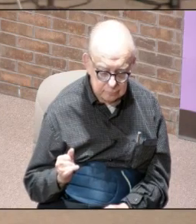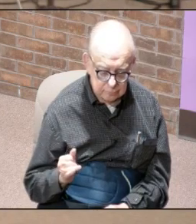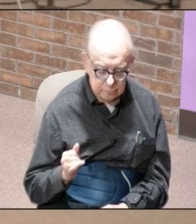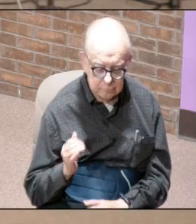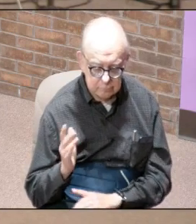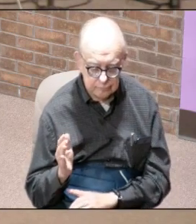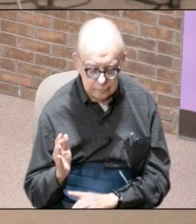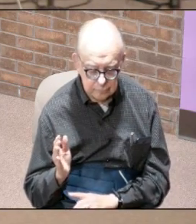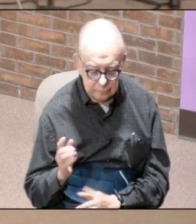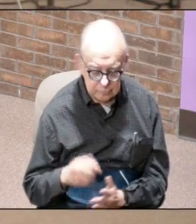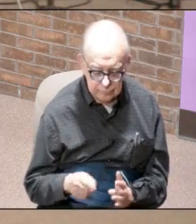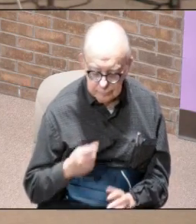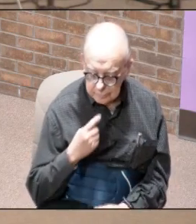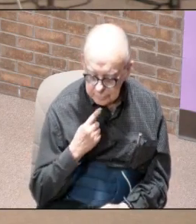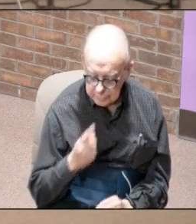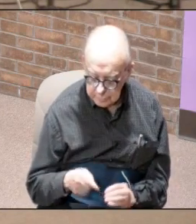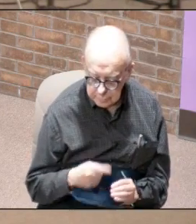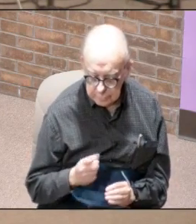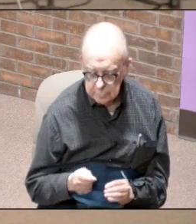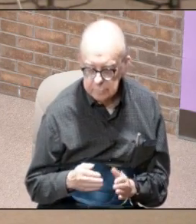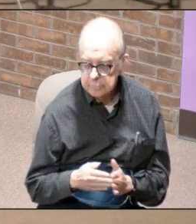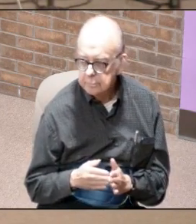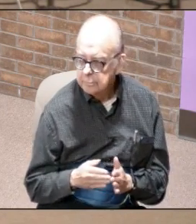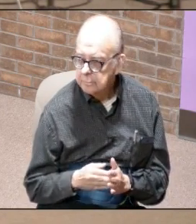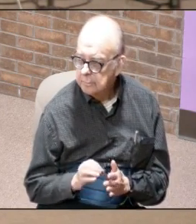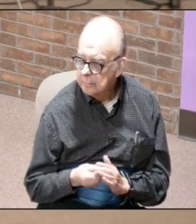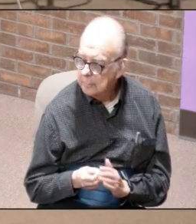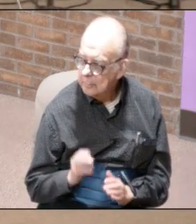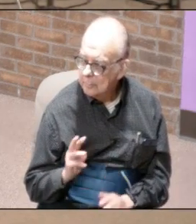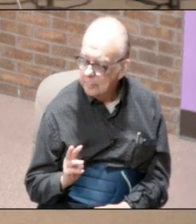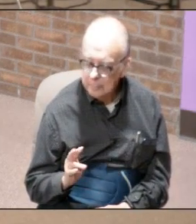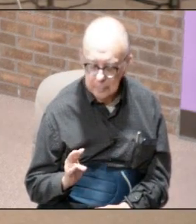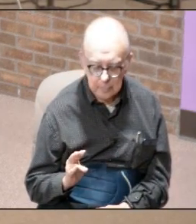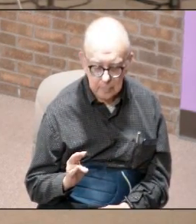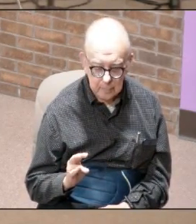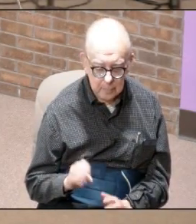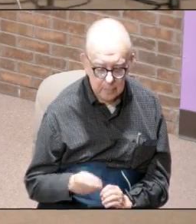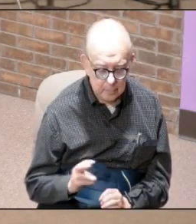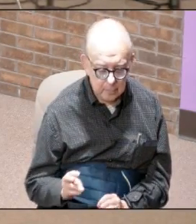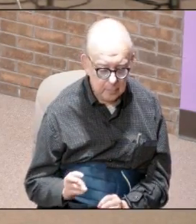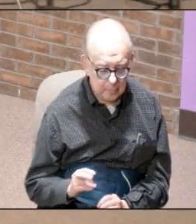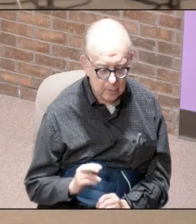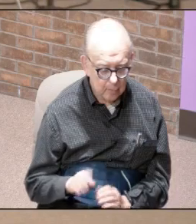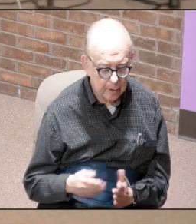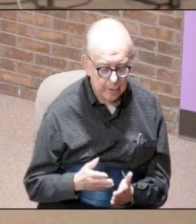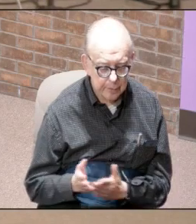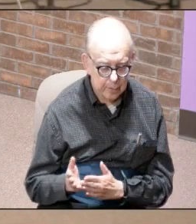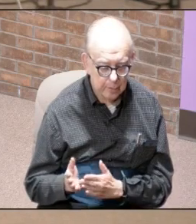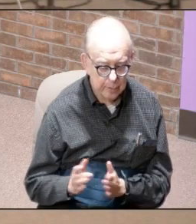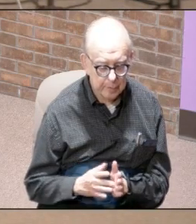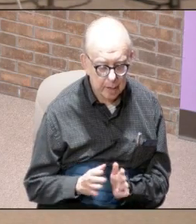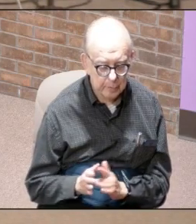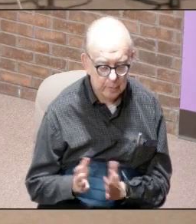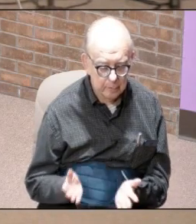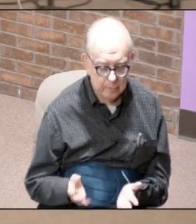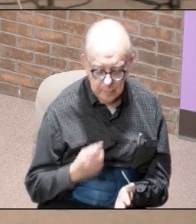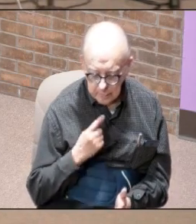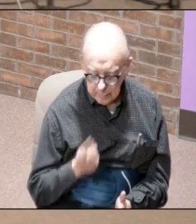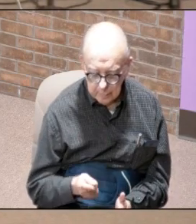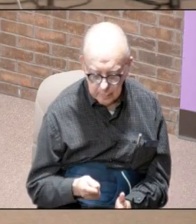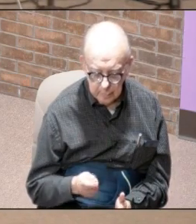lampstands what he's talking about again the number seven all the way through here is the number seven of completeness and what does he say